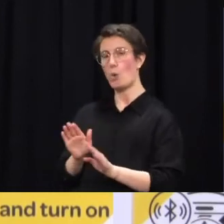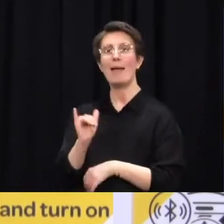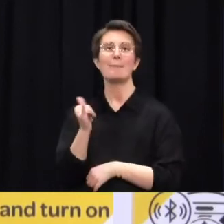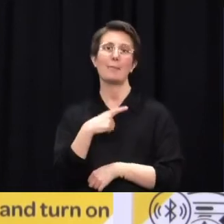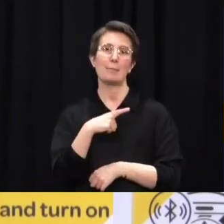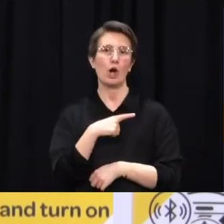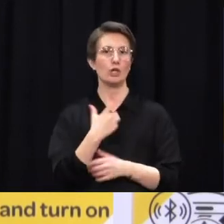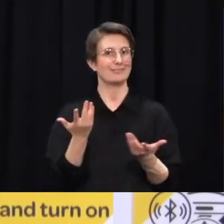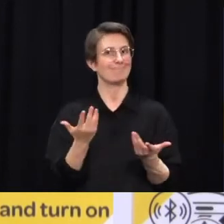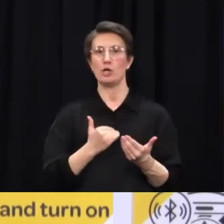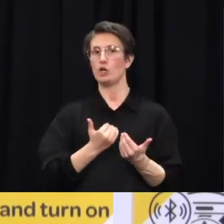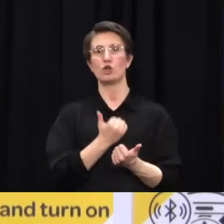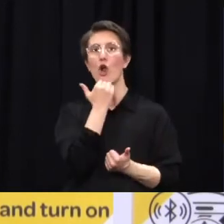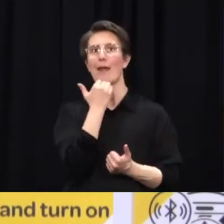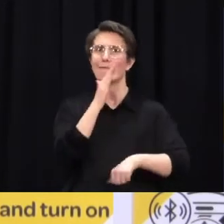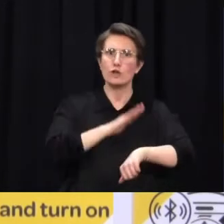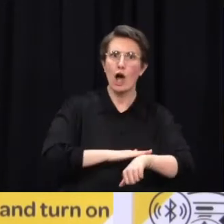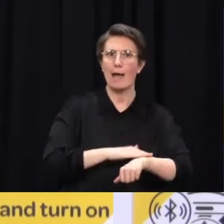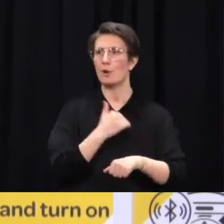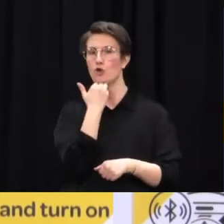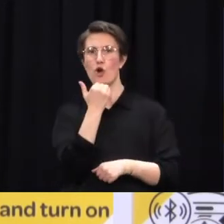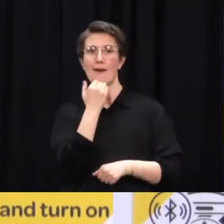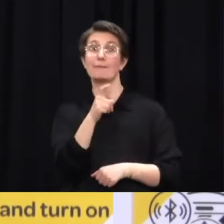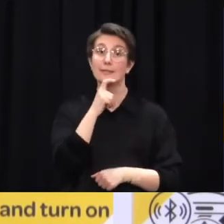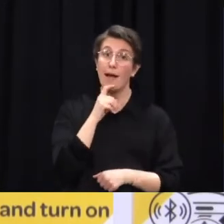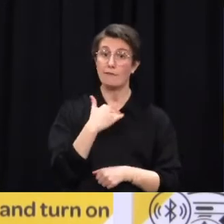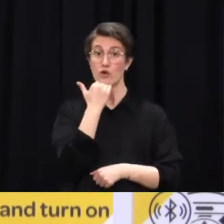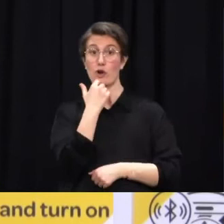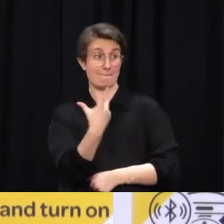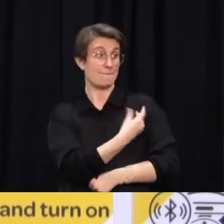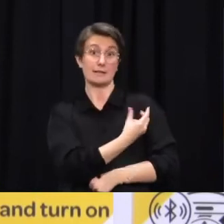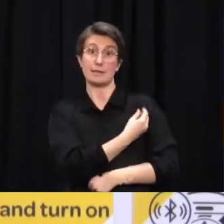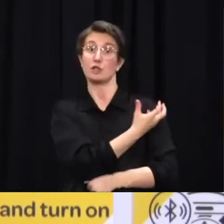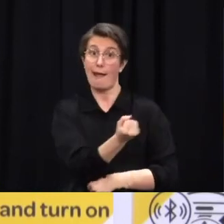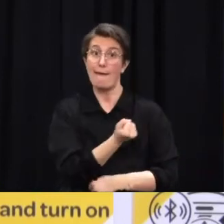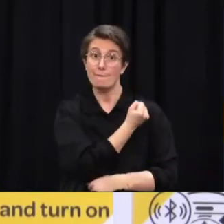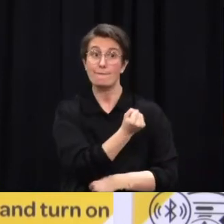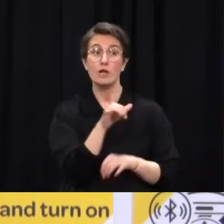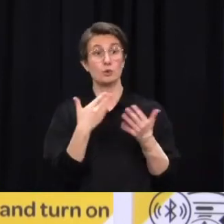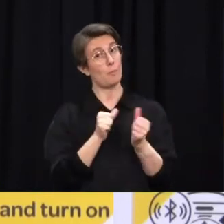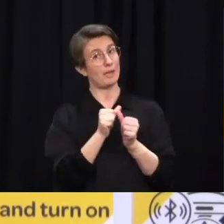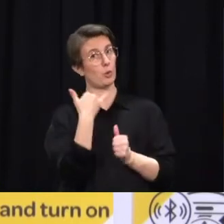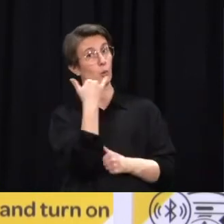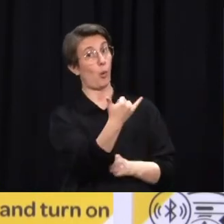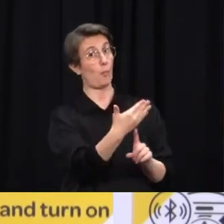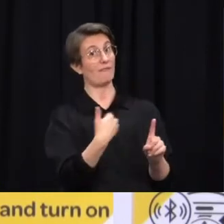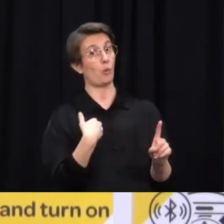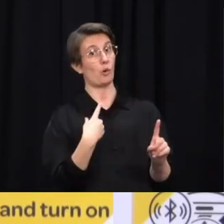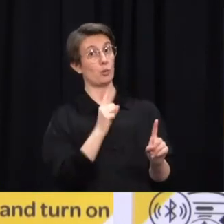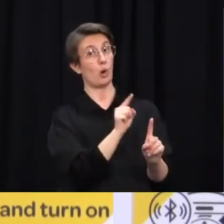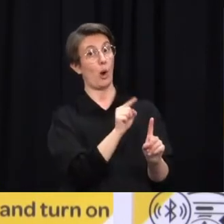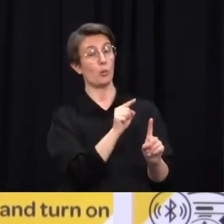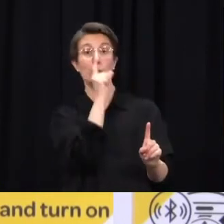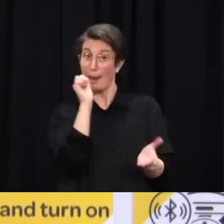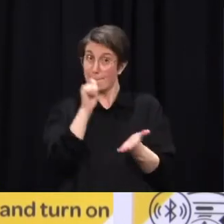that they have the capacity to be able to do that. Where they don't, we have got systems in place so that those people would be able to rebook within two